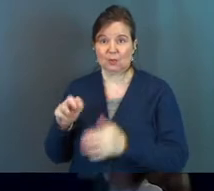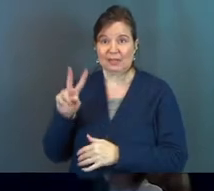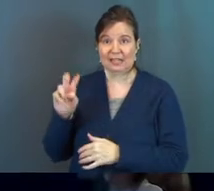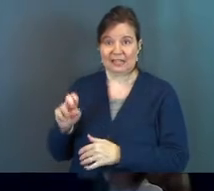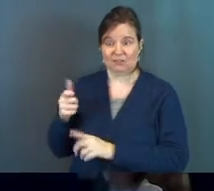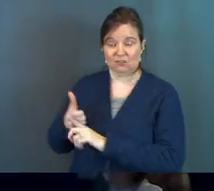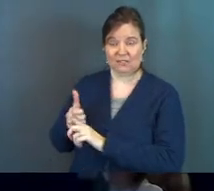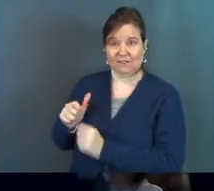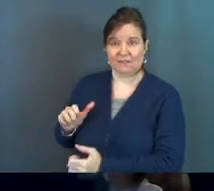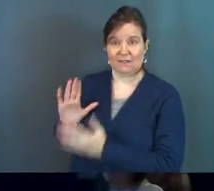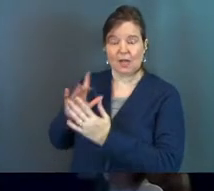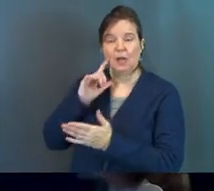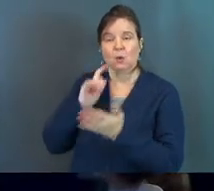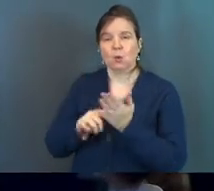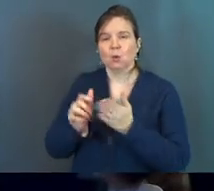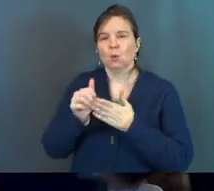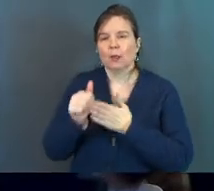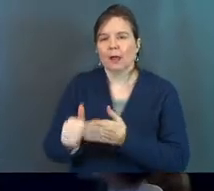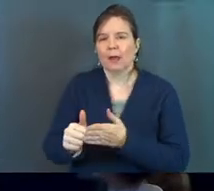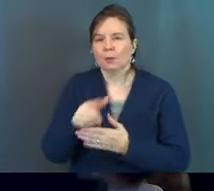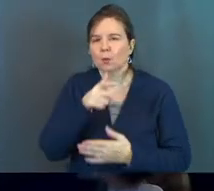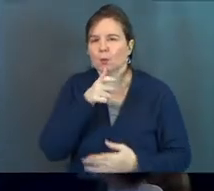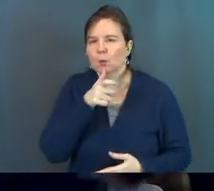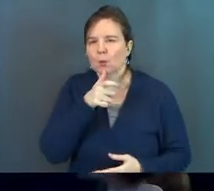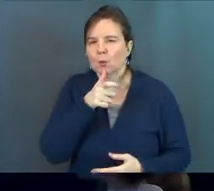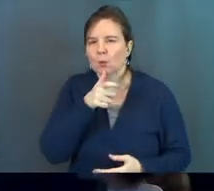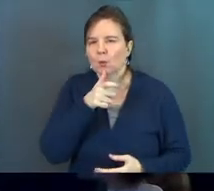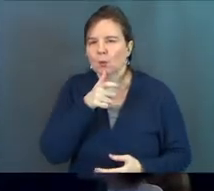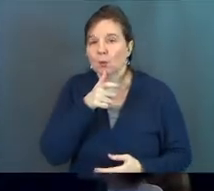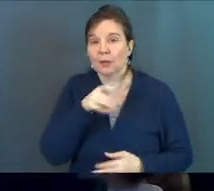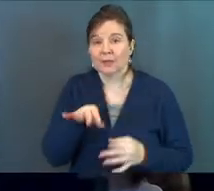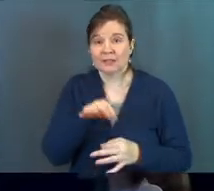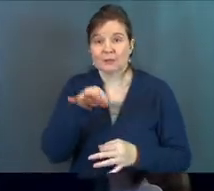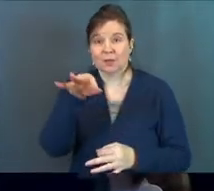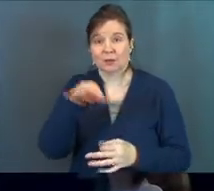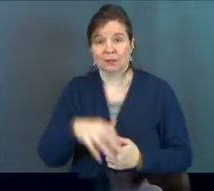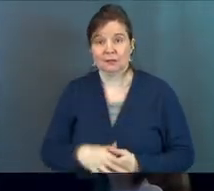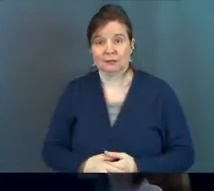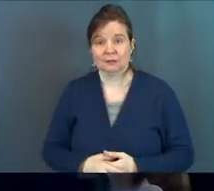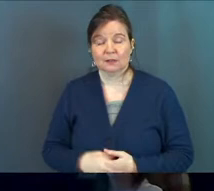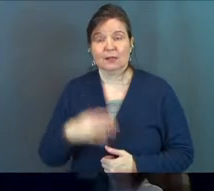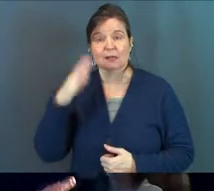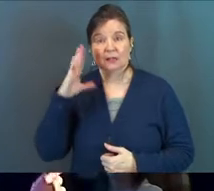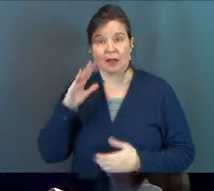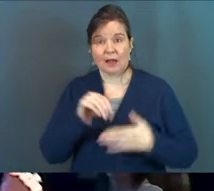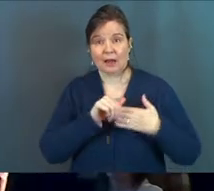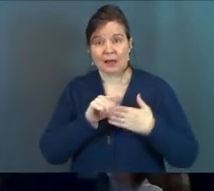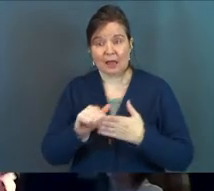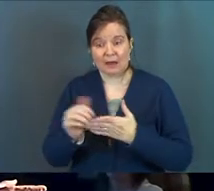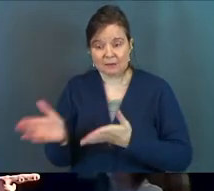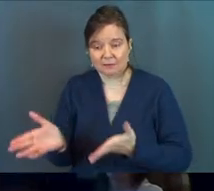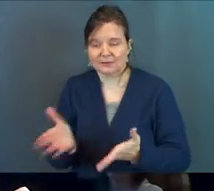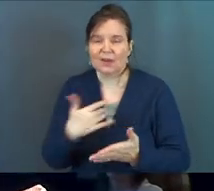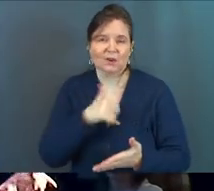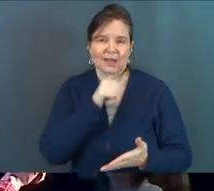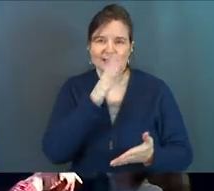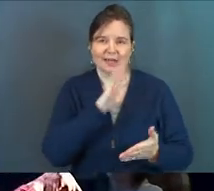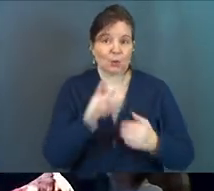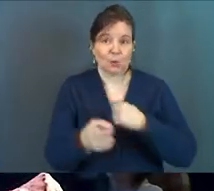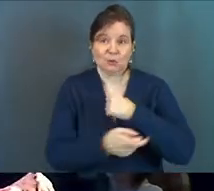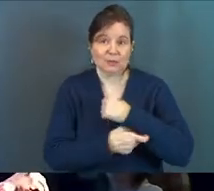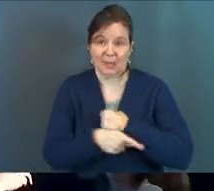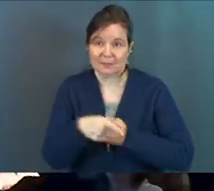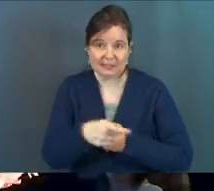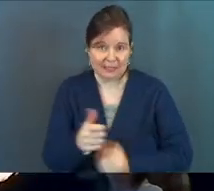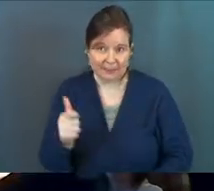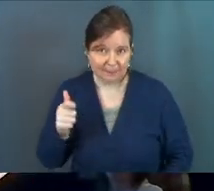Eve faced. And notice who led him there. The Spirit did. God led him. Now God is not going to